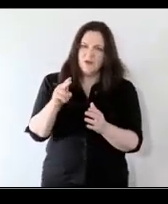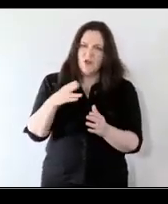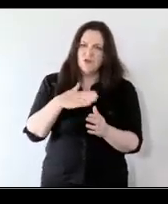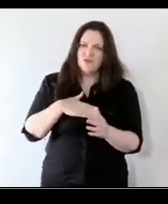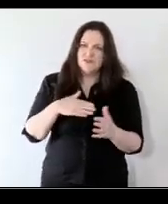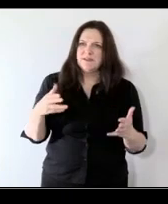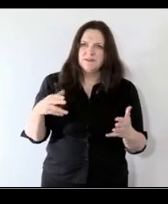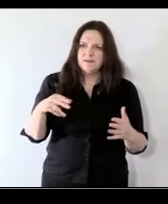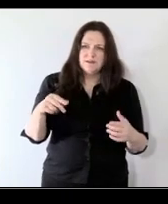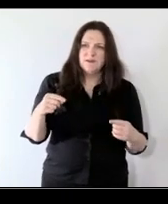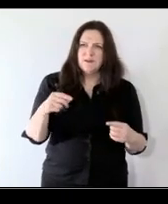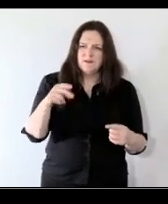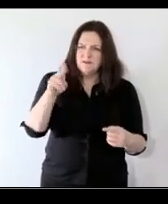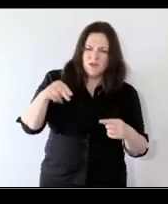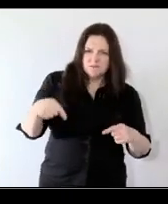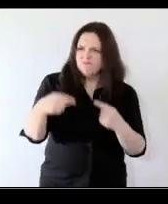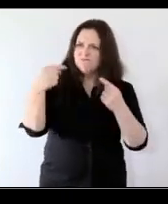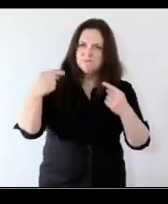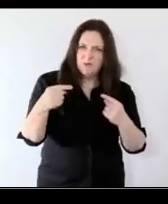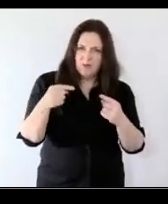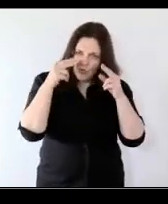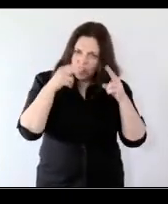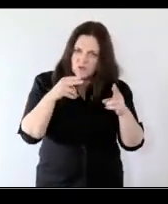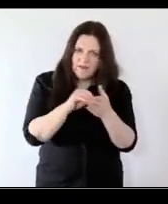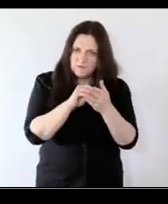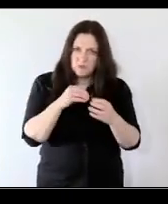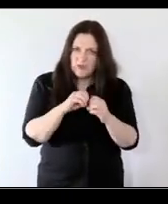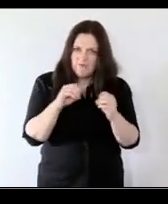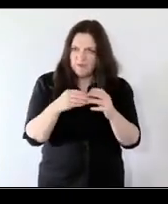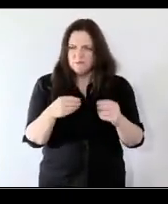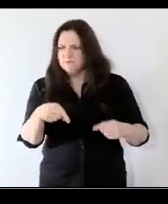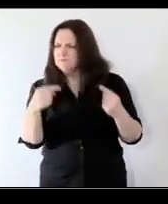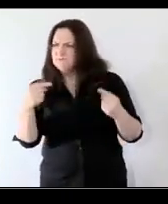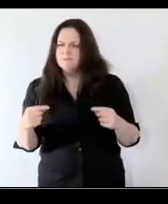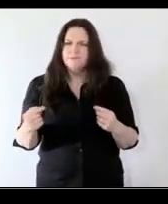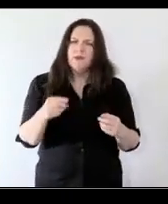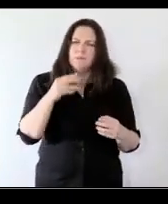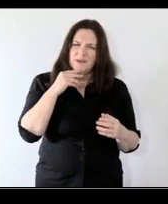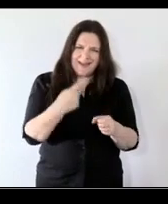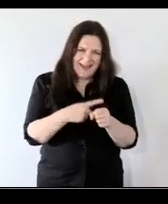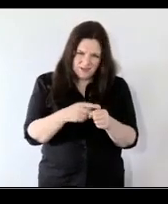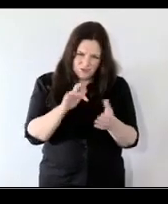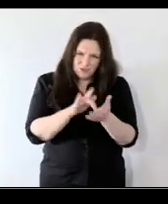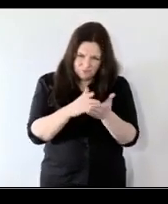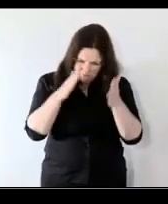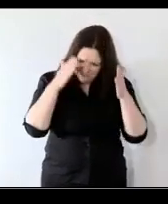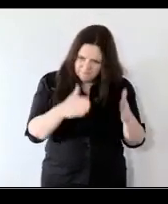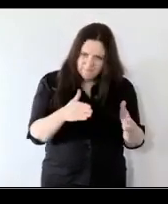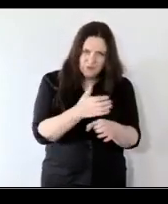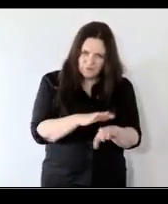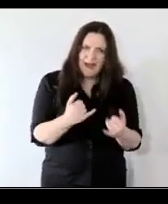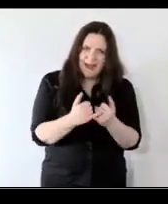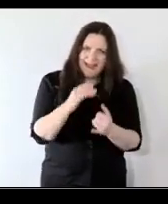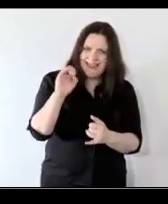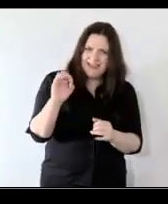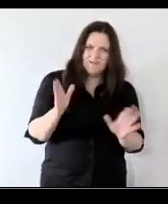-adversarial approach they have to everything and as kate says to put children at the center and i think we all have a job to